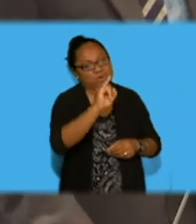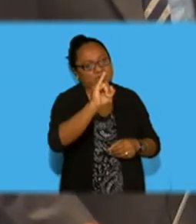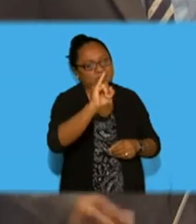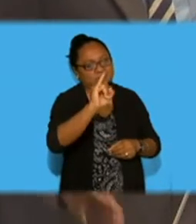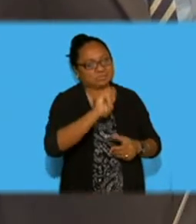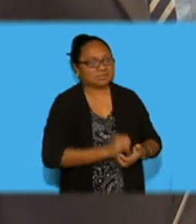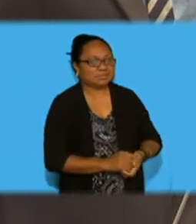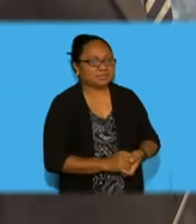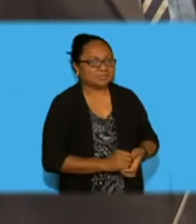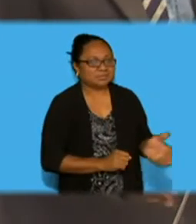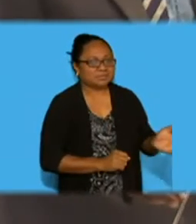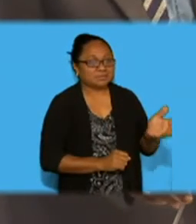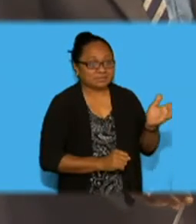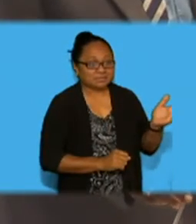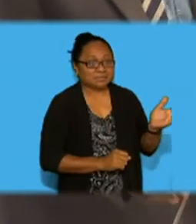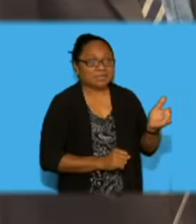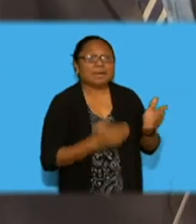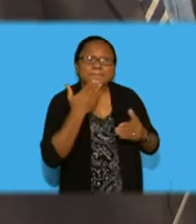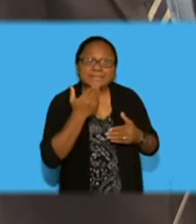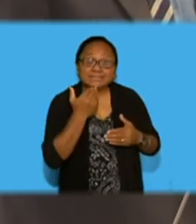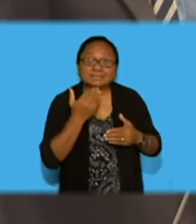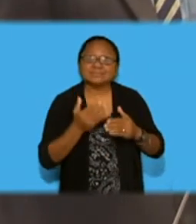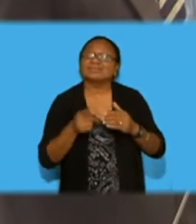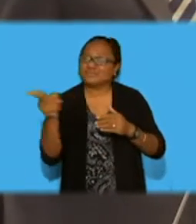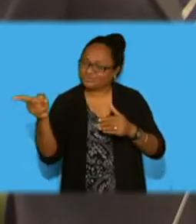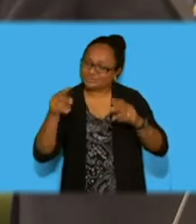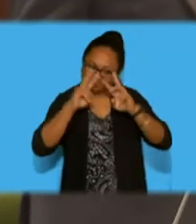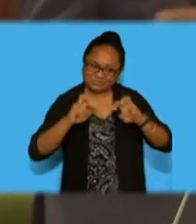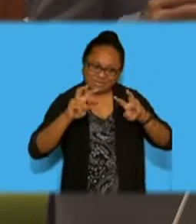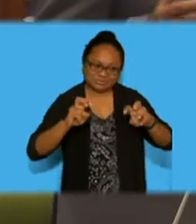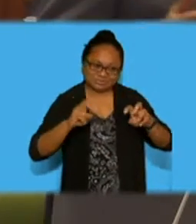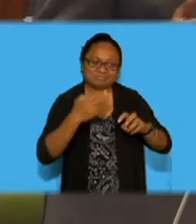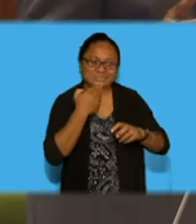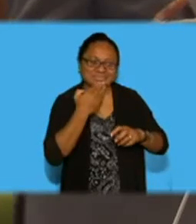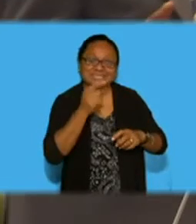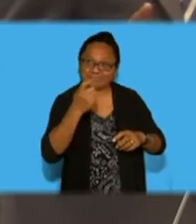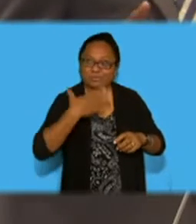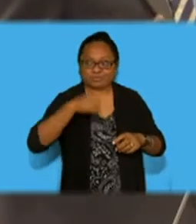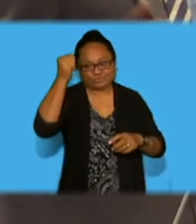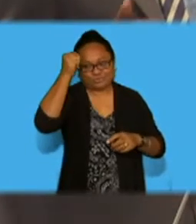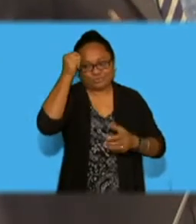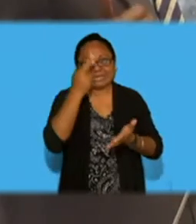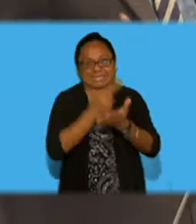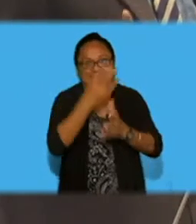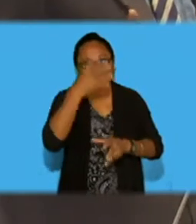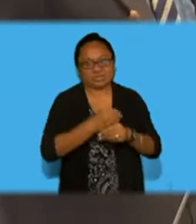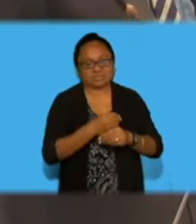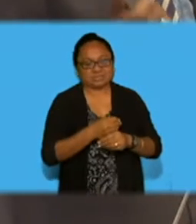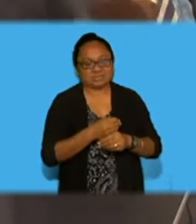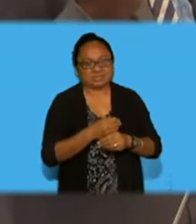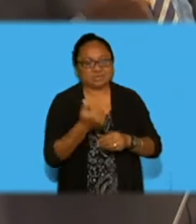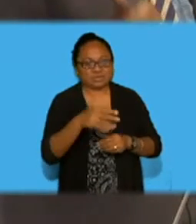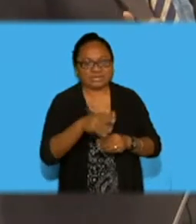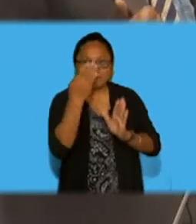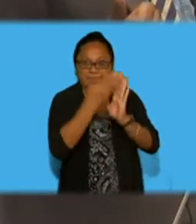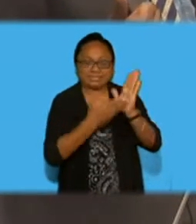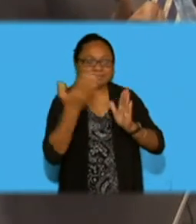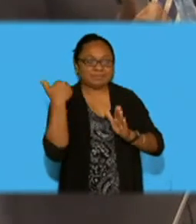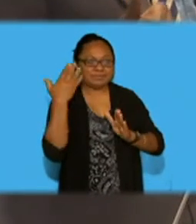you go and search for it if you really want it because because you because because